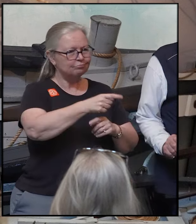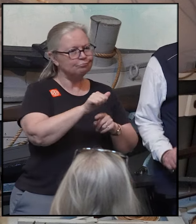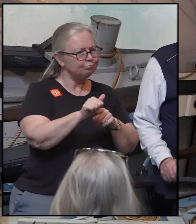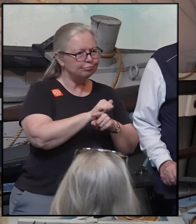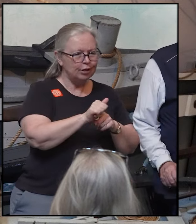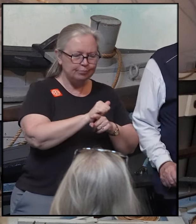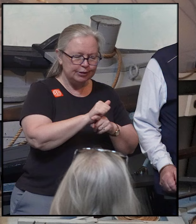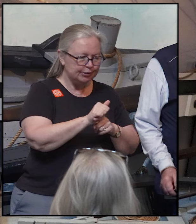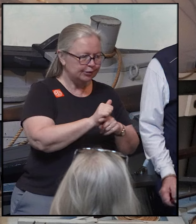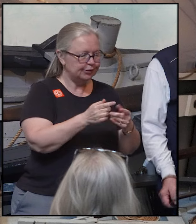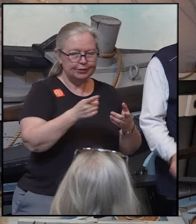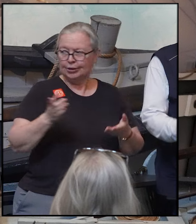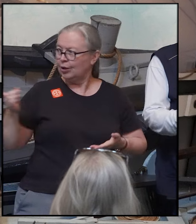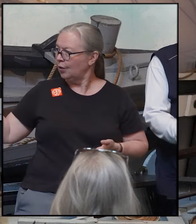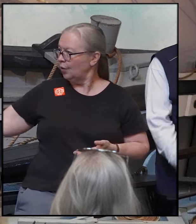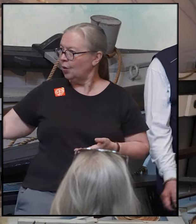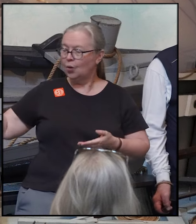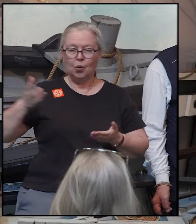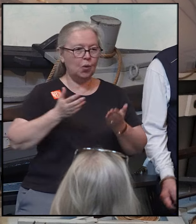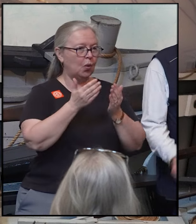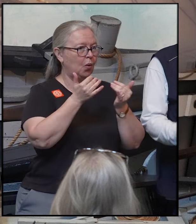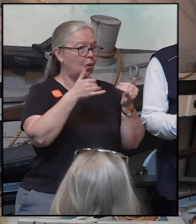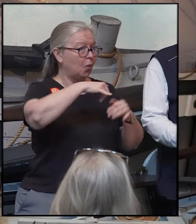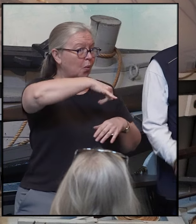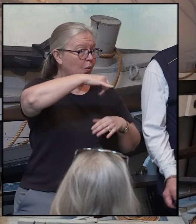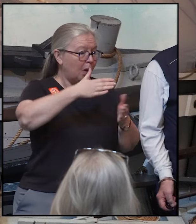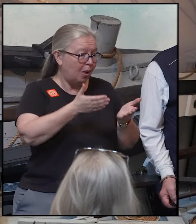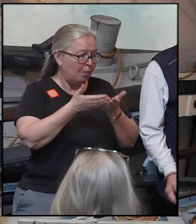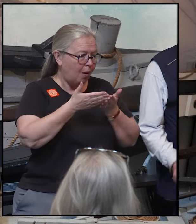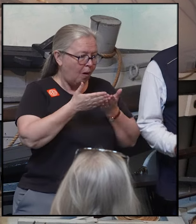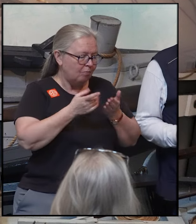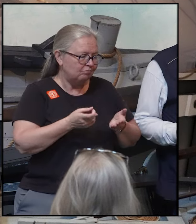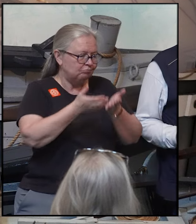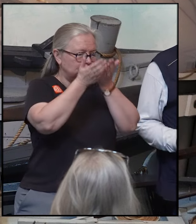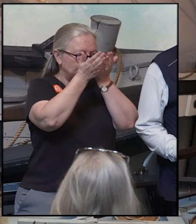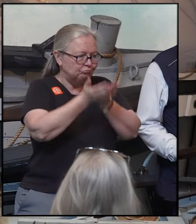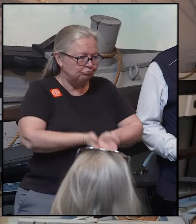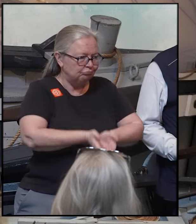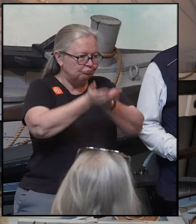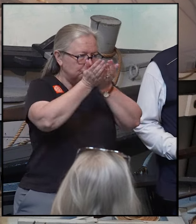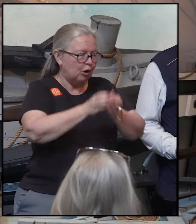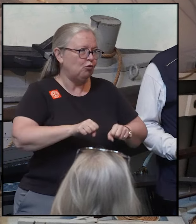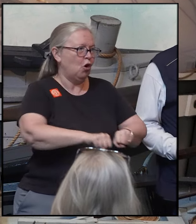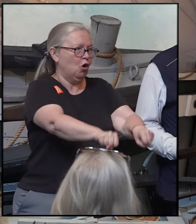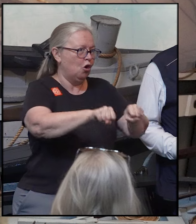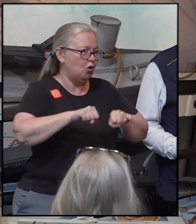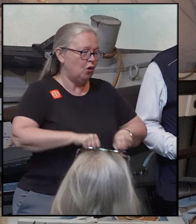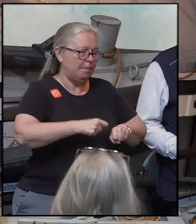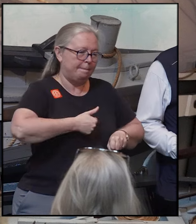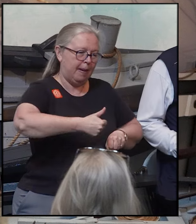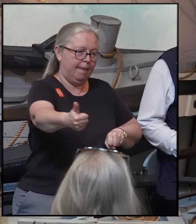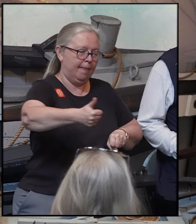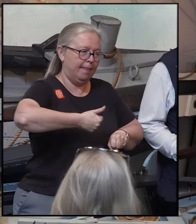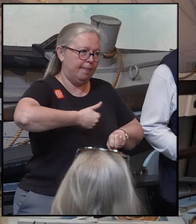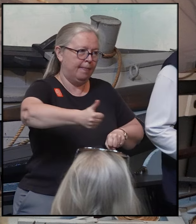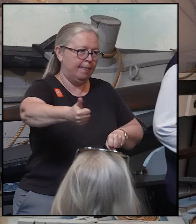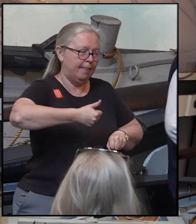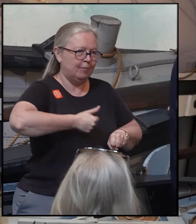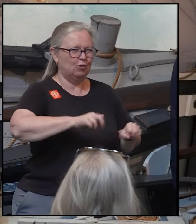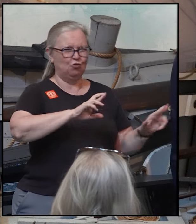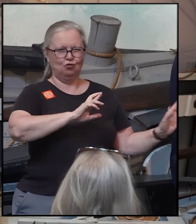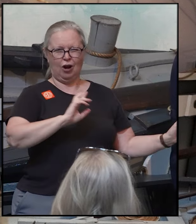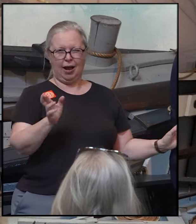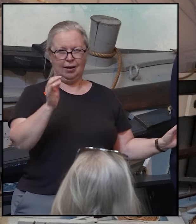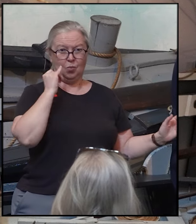and lowering of the whale boats and rowing back and forth and back and forth. So they are ready once the whales have been spotted.